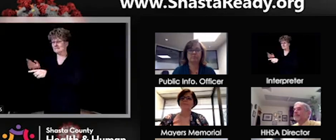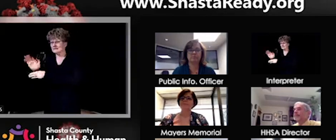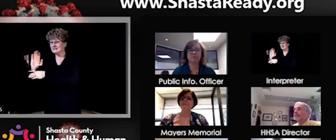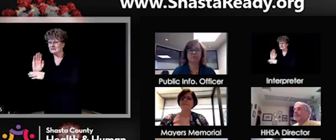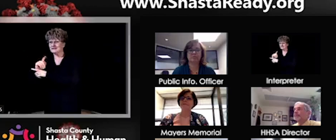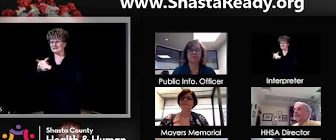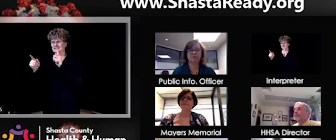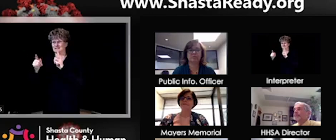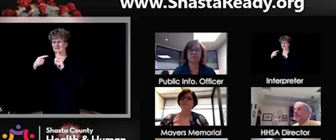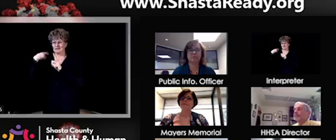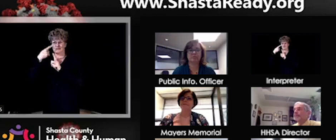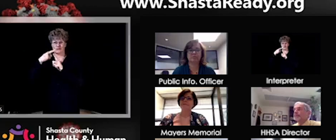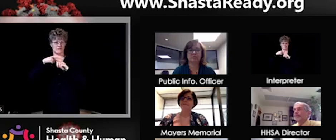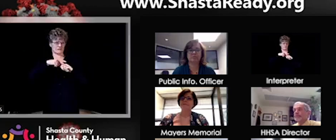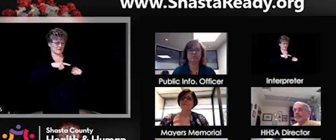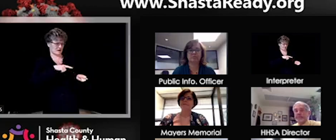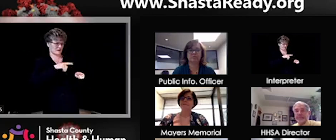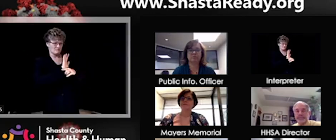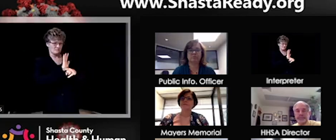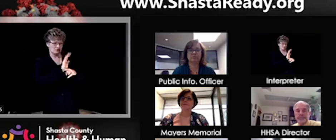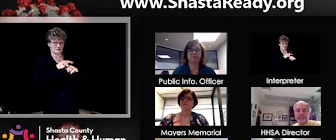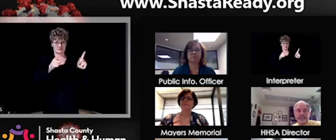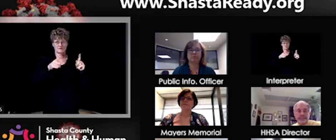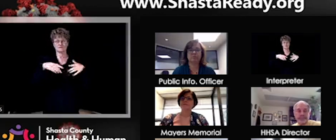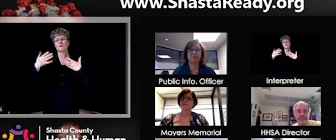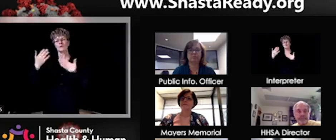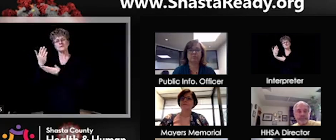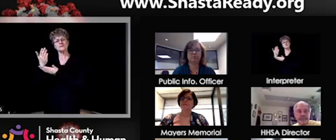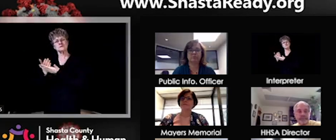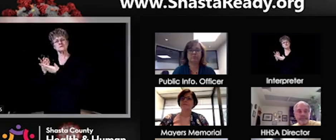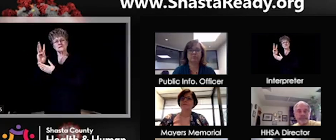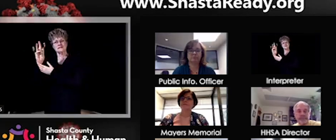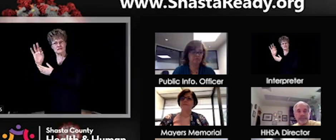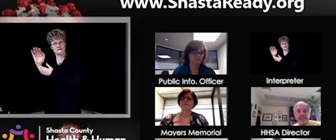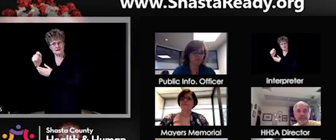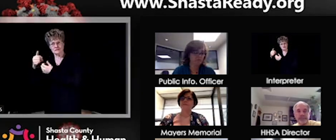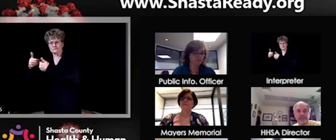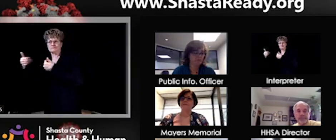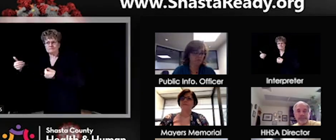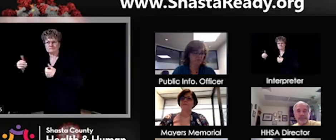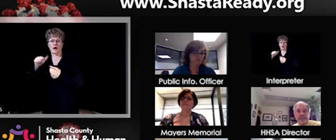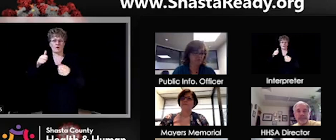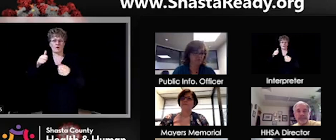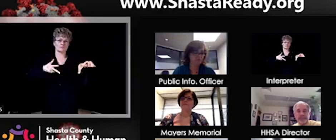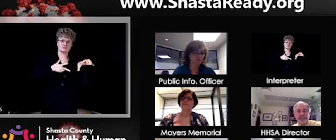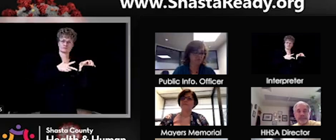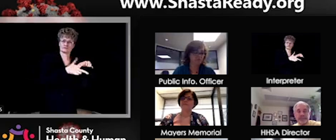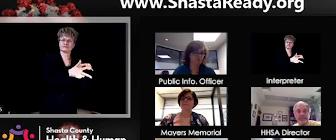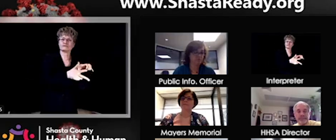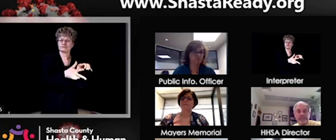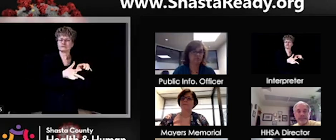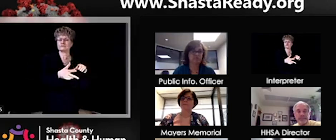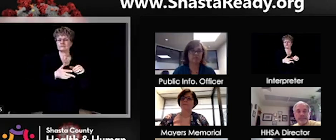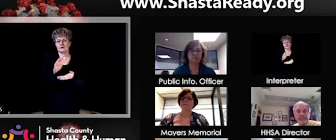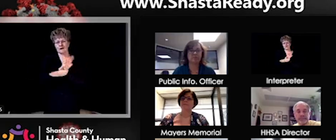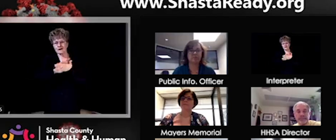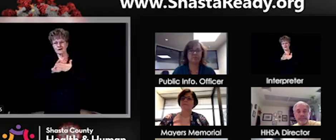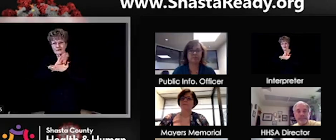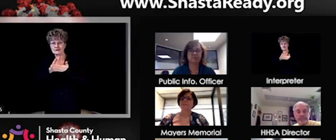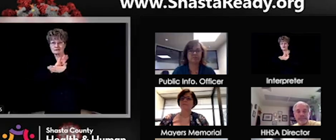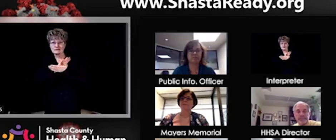But physical distancing, cloth-based coverings, extra environmental cleaning, hand hygiene, hygiene,